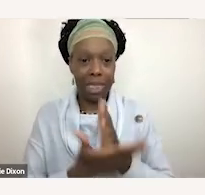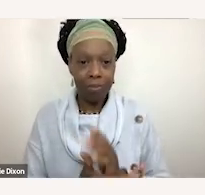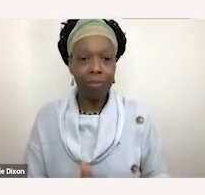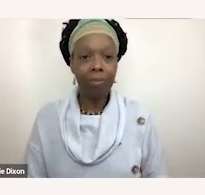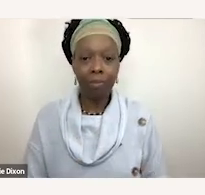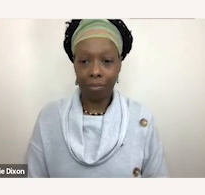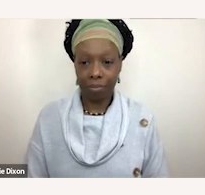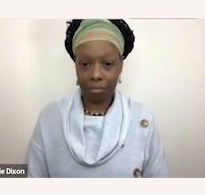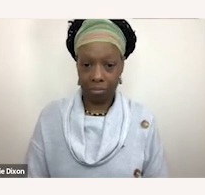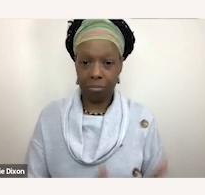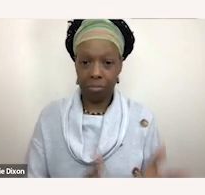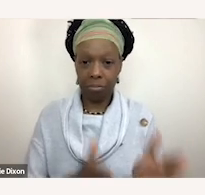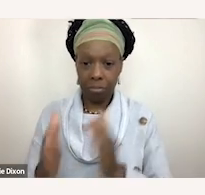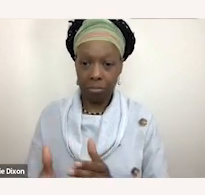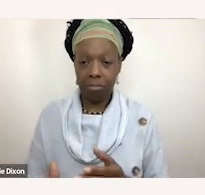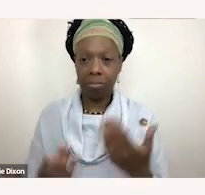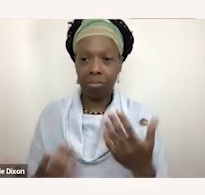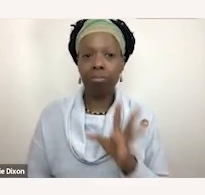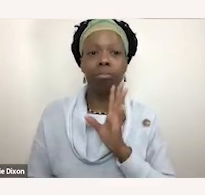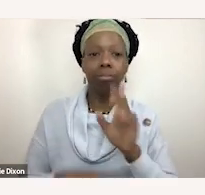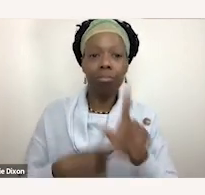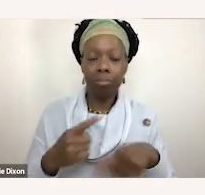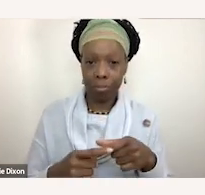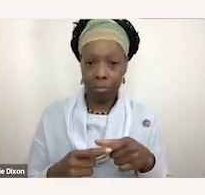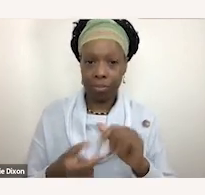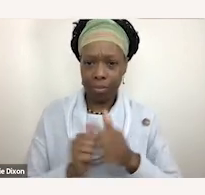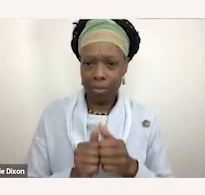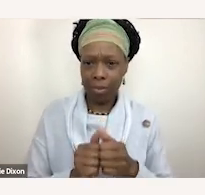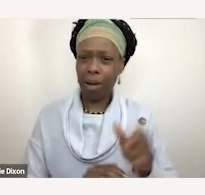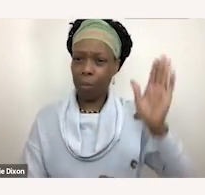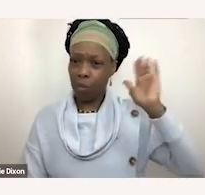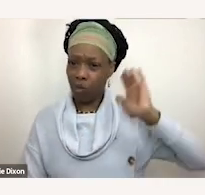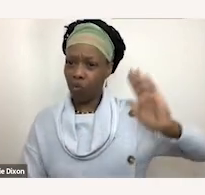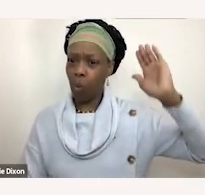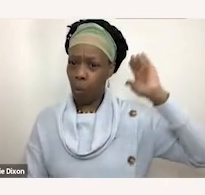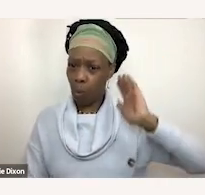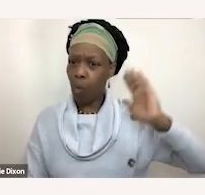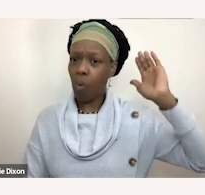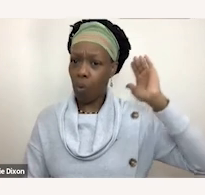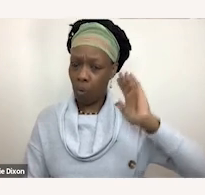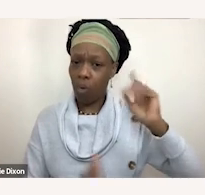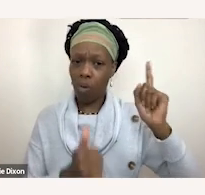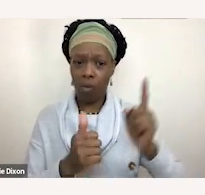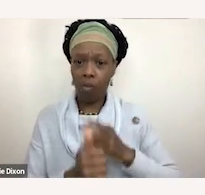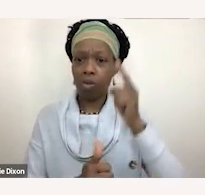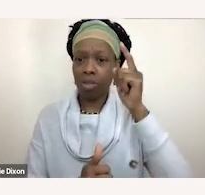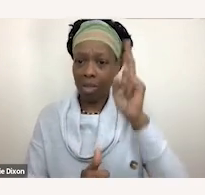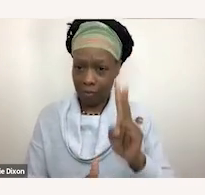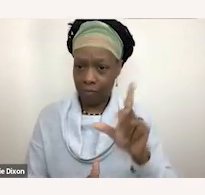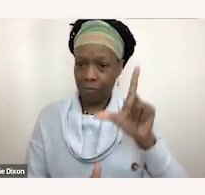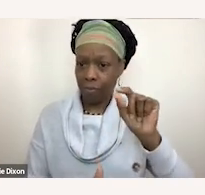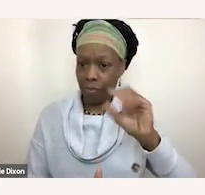we talked about you know earlier how the prevailing attitudes in the first half of the 20th century